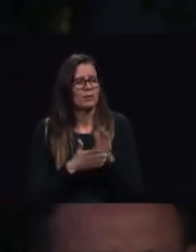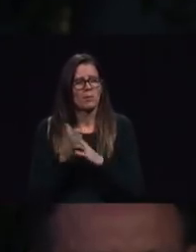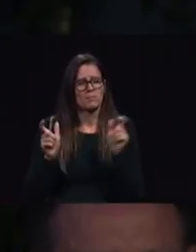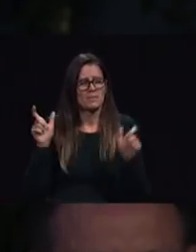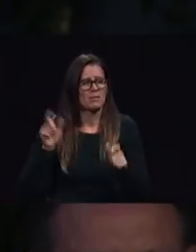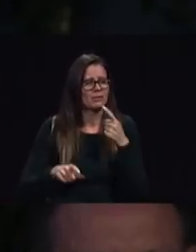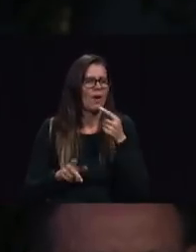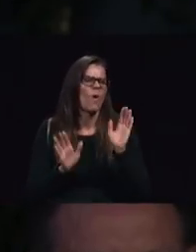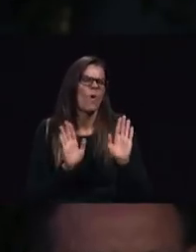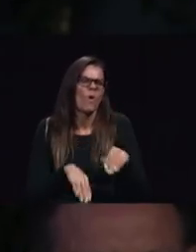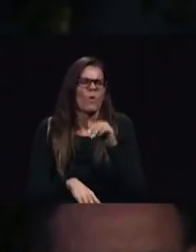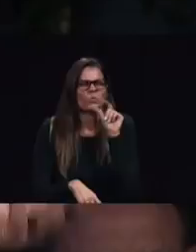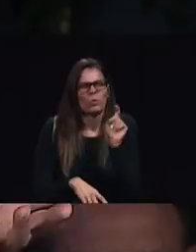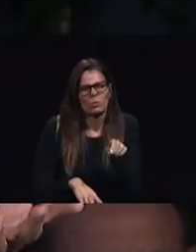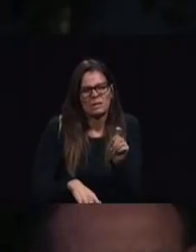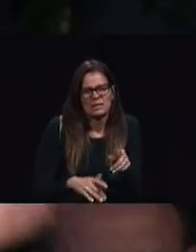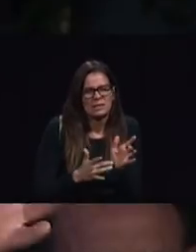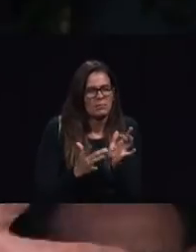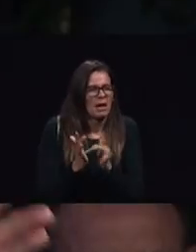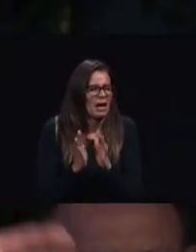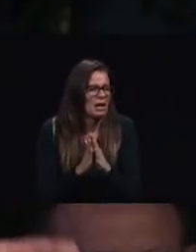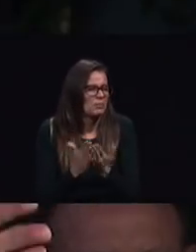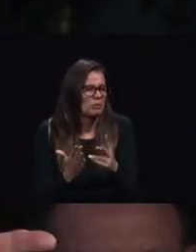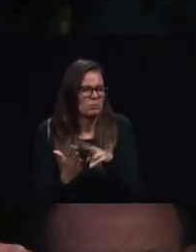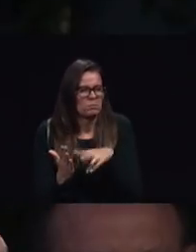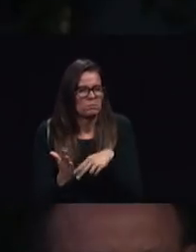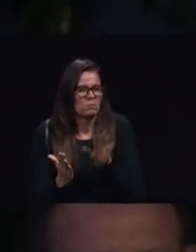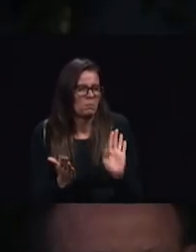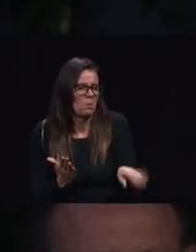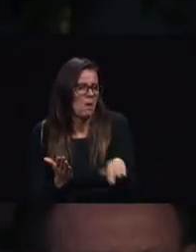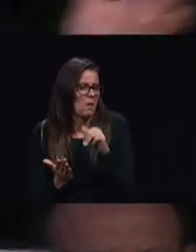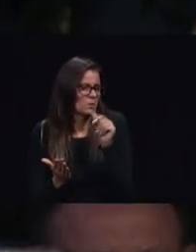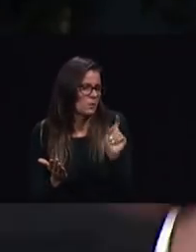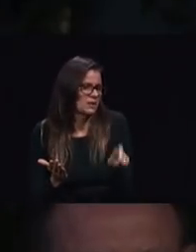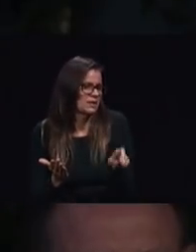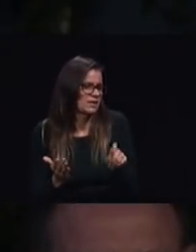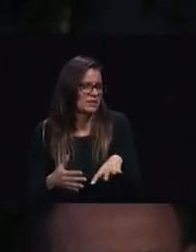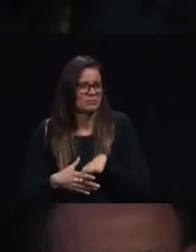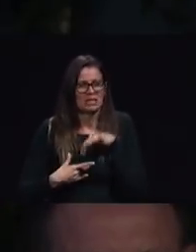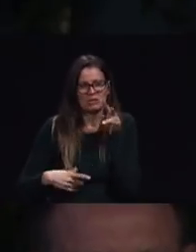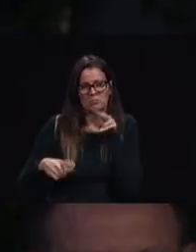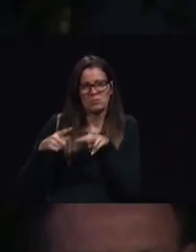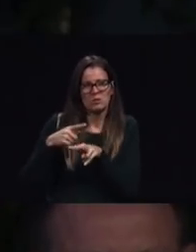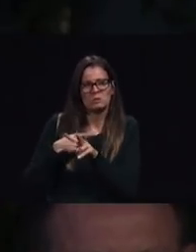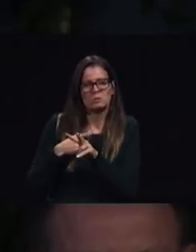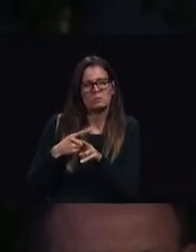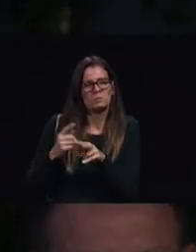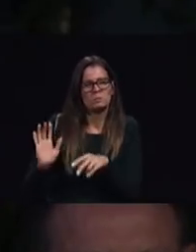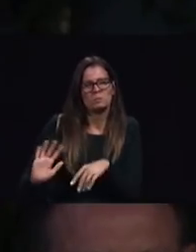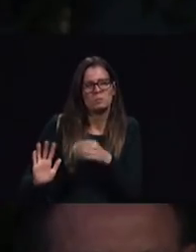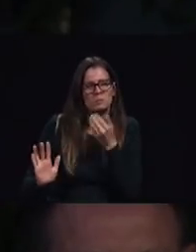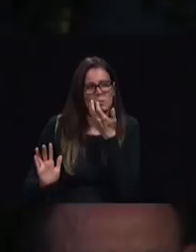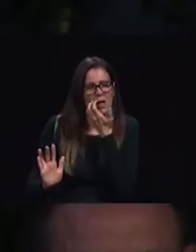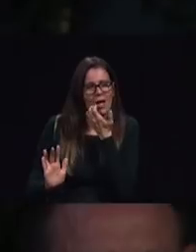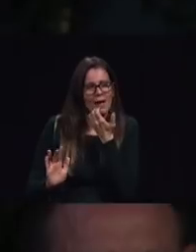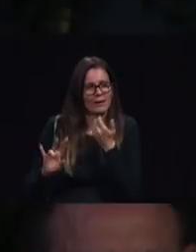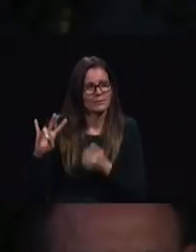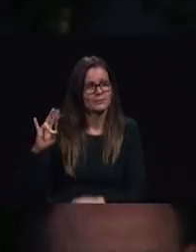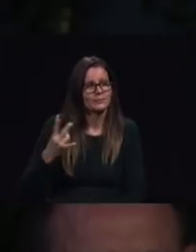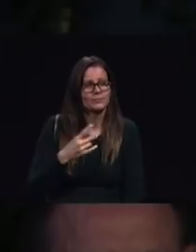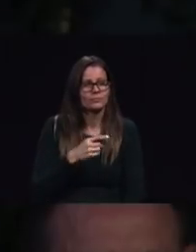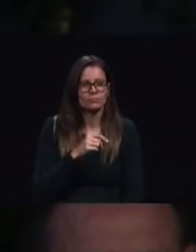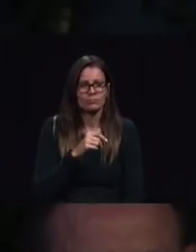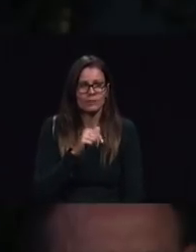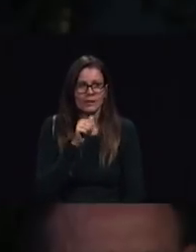that we really are not much different than other denominations so let's unite with them maintain strong religious